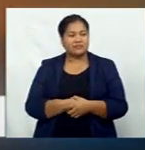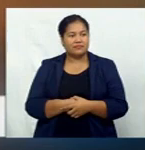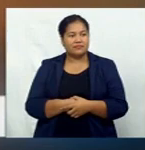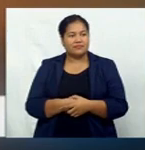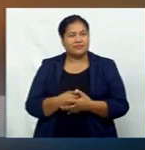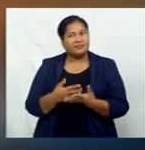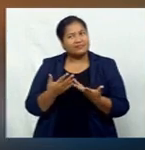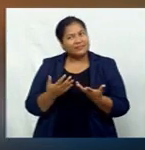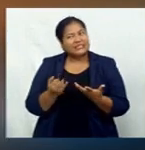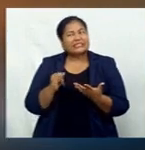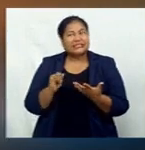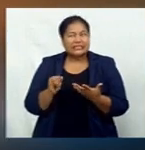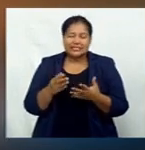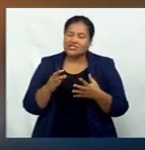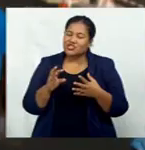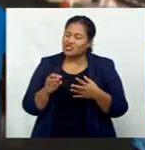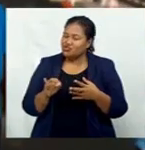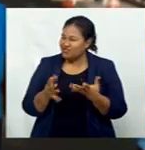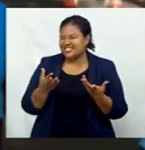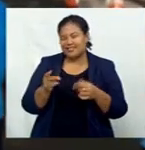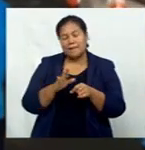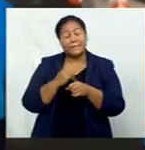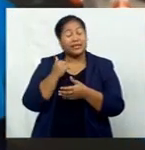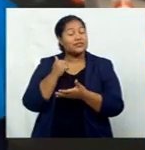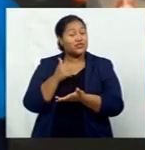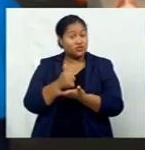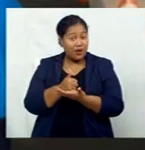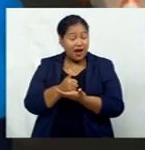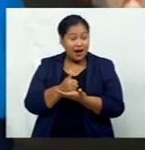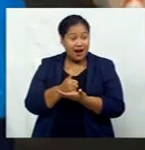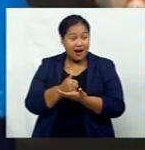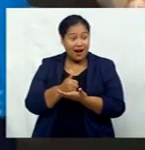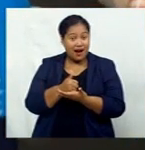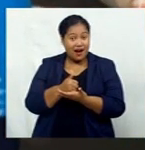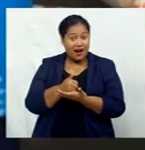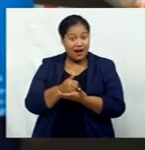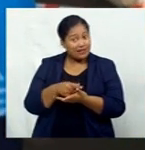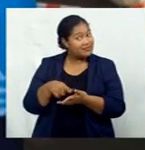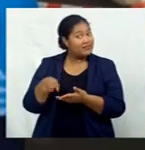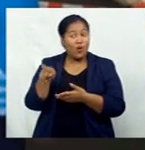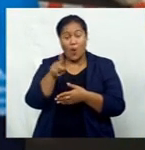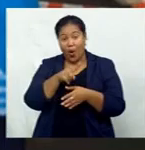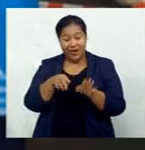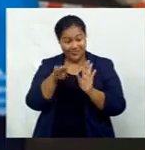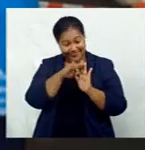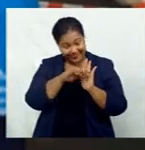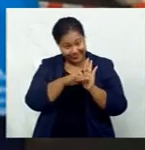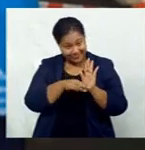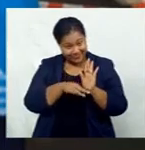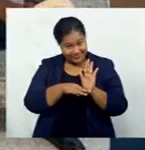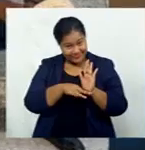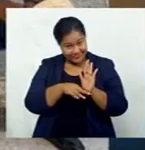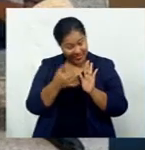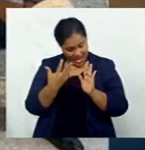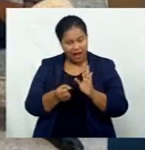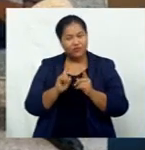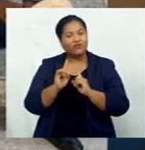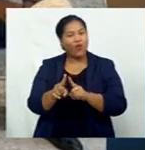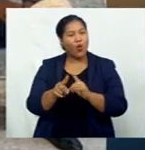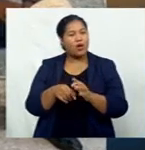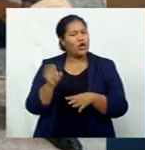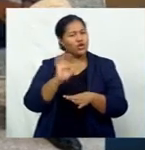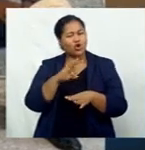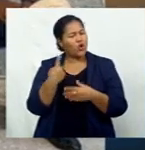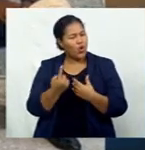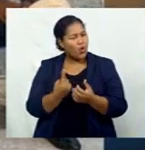matter of making sure that all the countermeasures are in place but not only